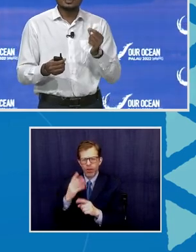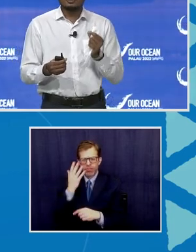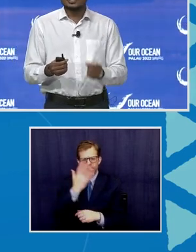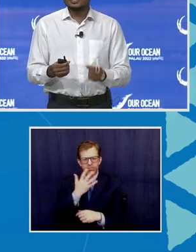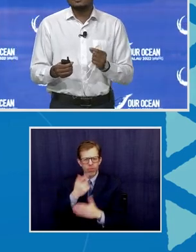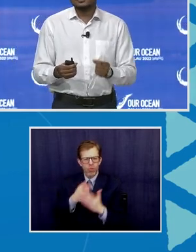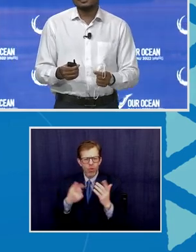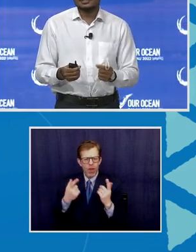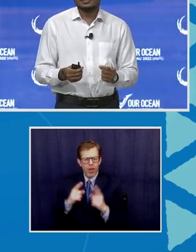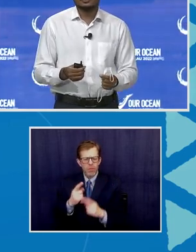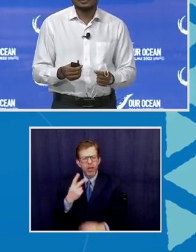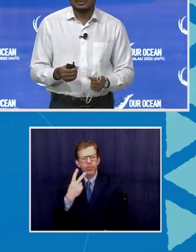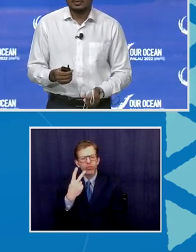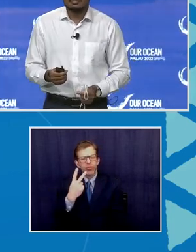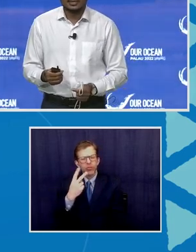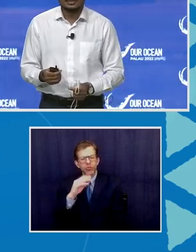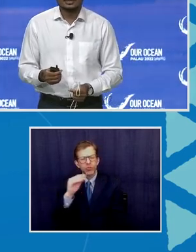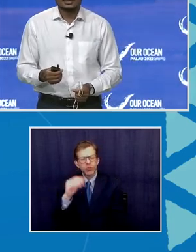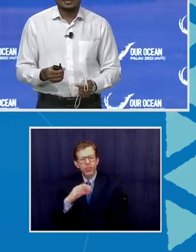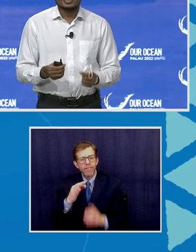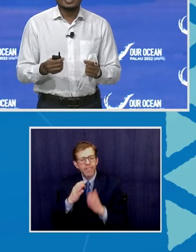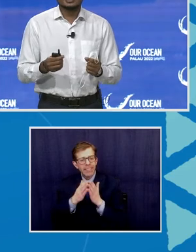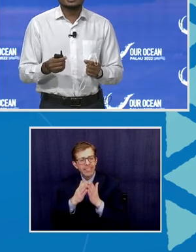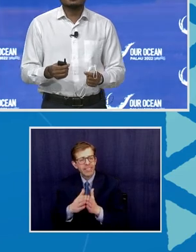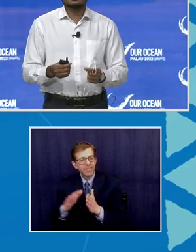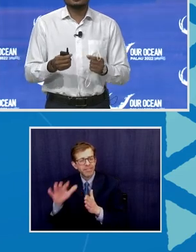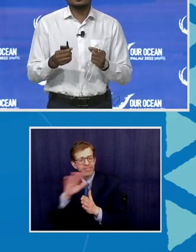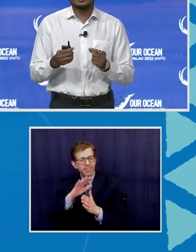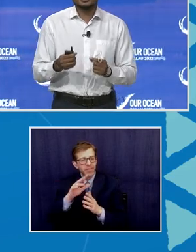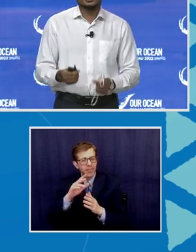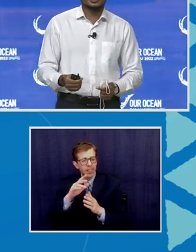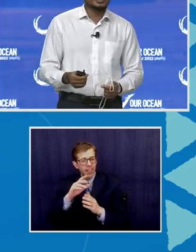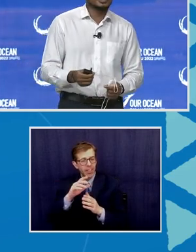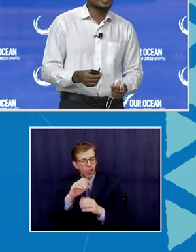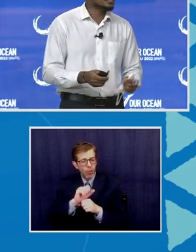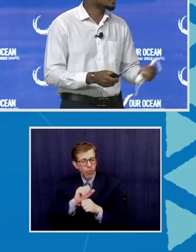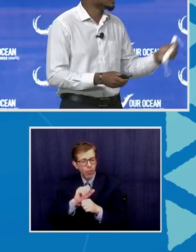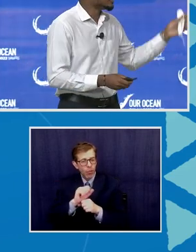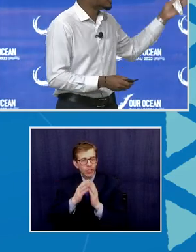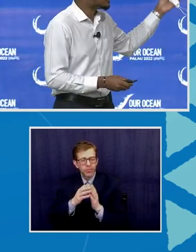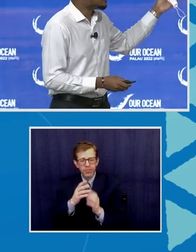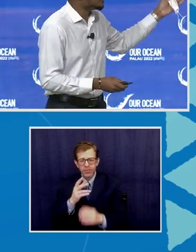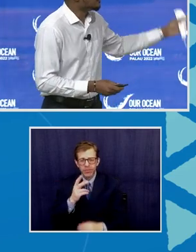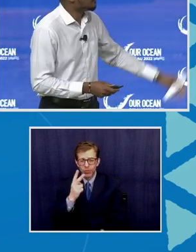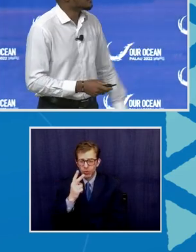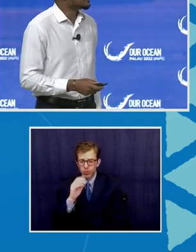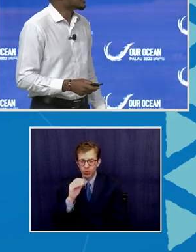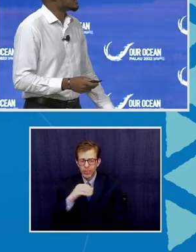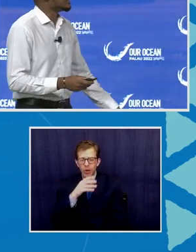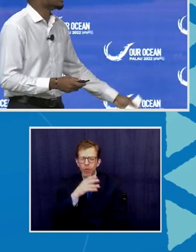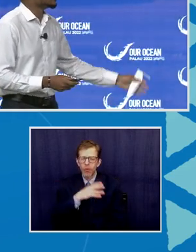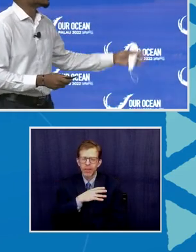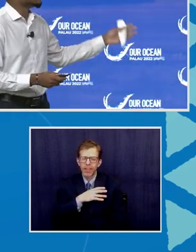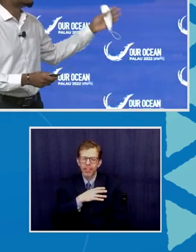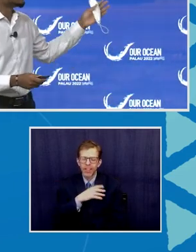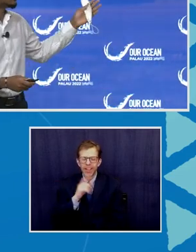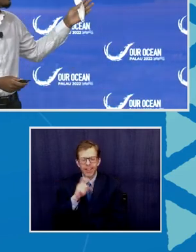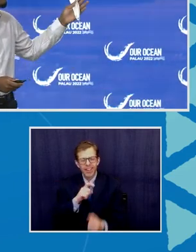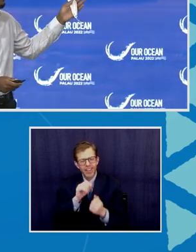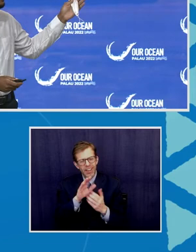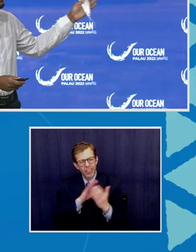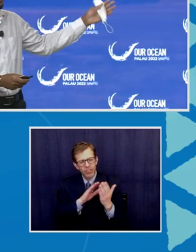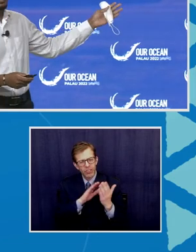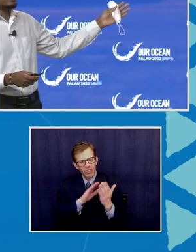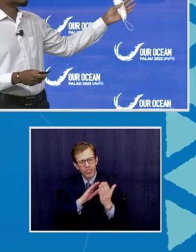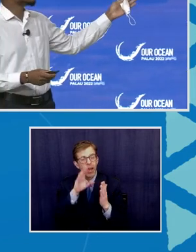% of seafarers in the world are women, and that is something that we need to address. And so this beautiful picture here is of